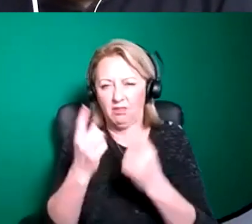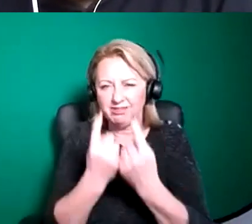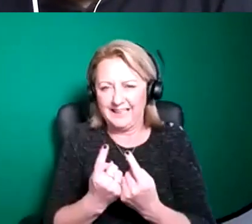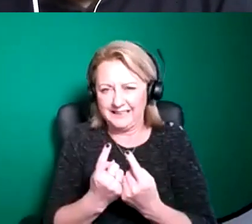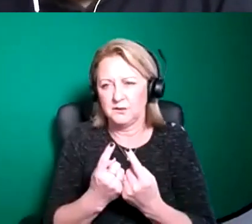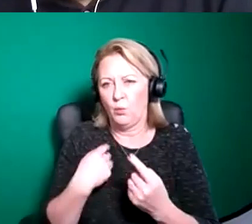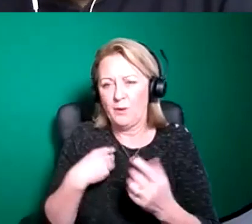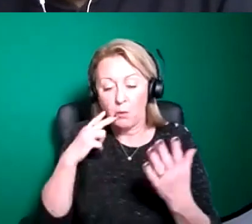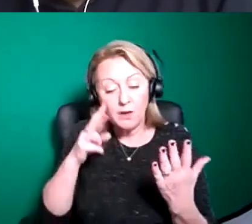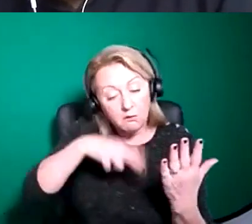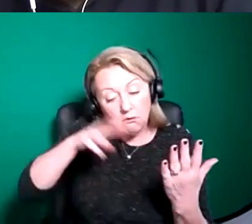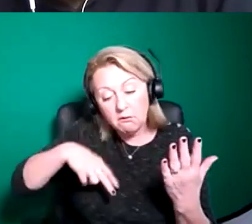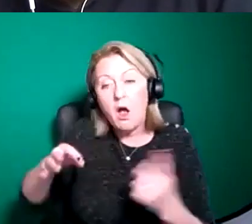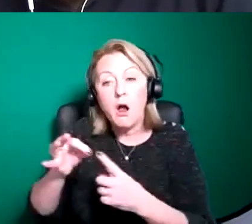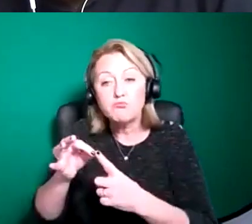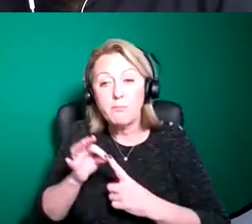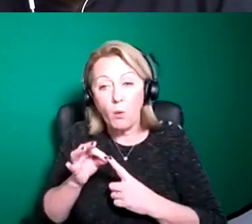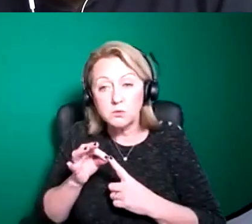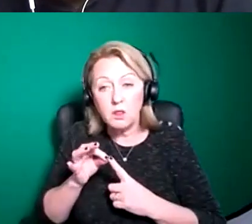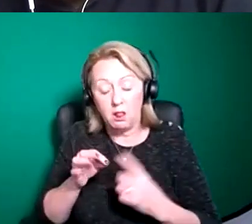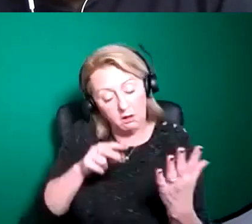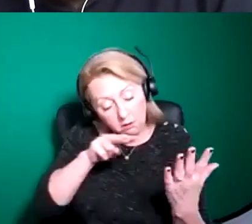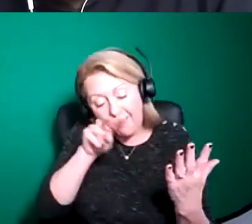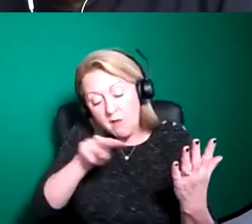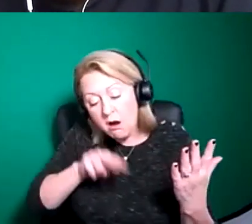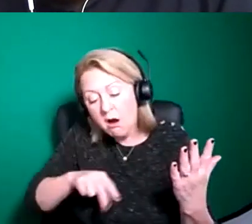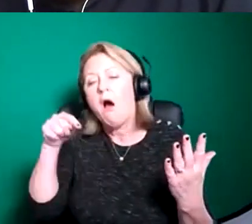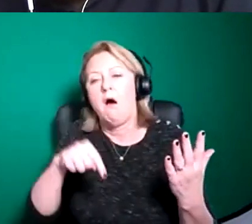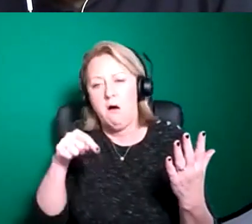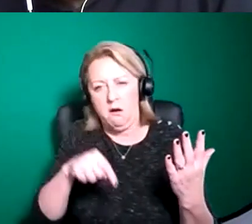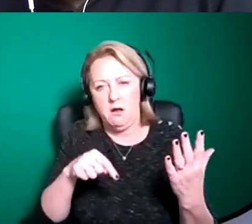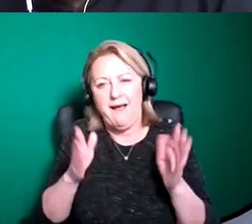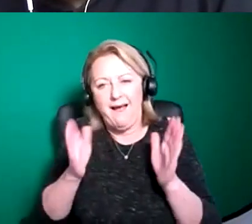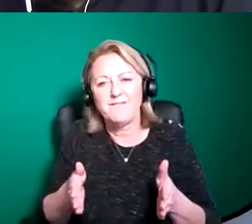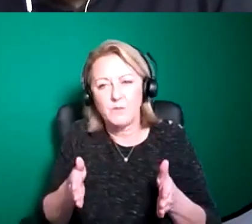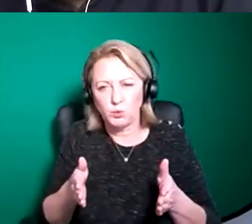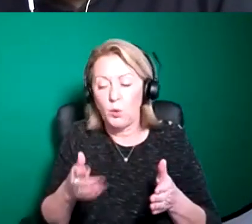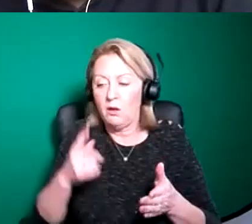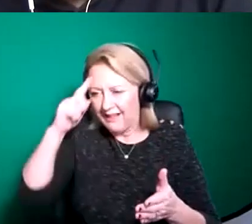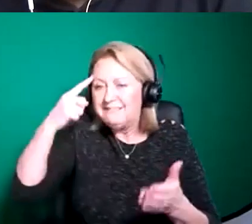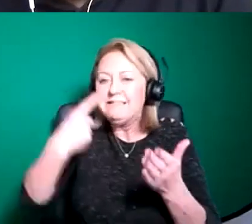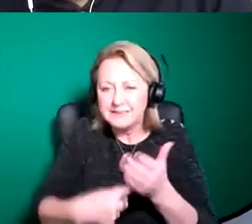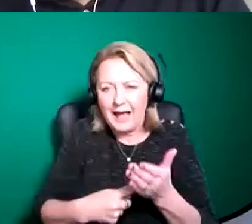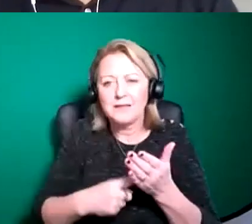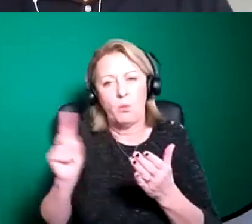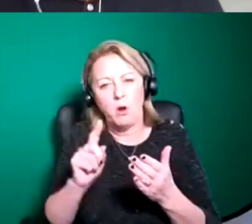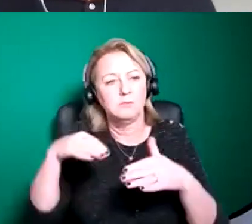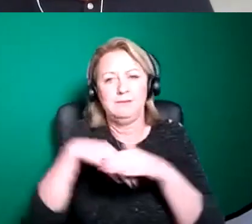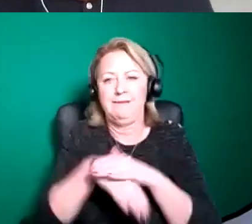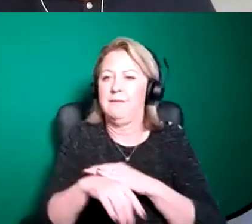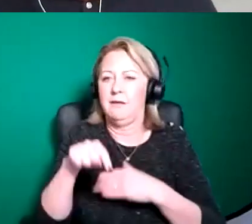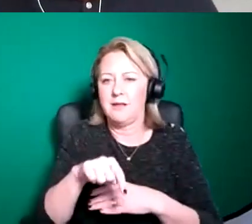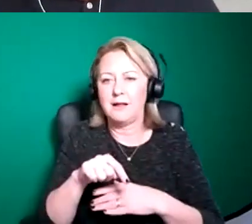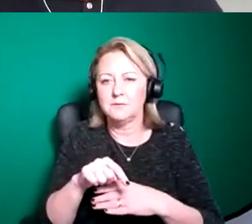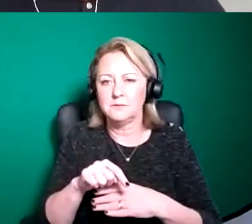we look at when we're reviewing the proposals that we receive uh and uh and when we're deciding what goes into the program and a